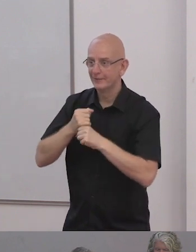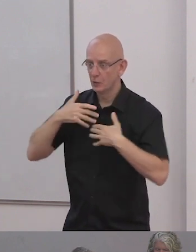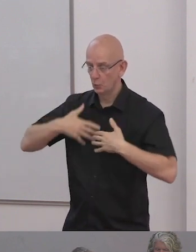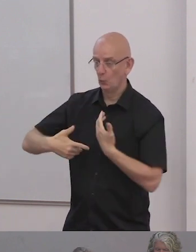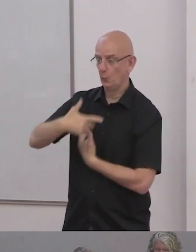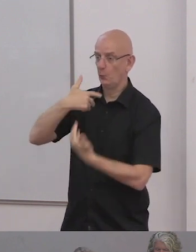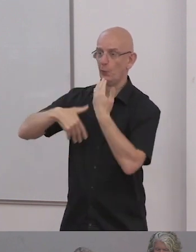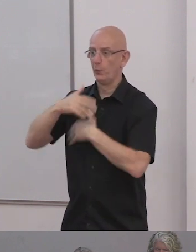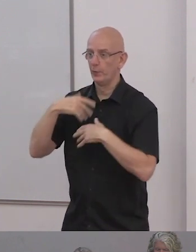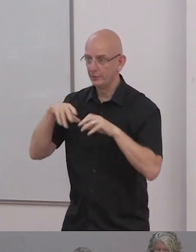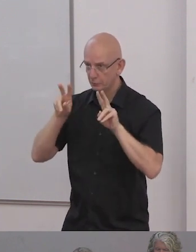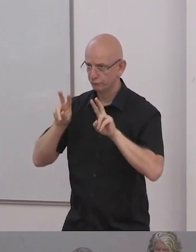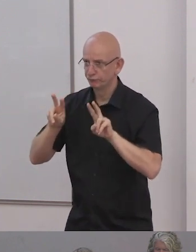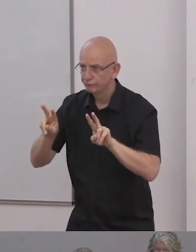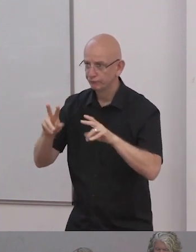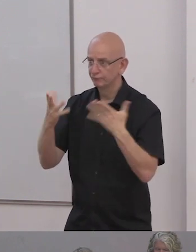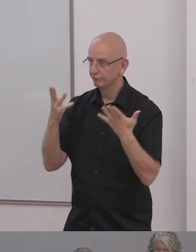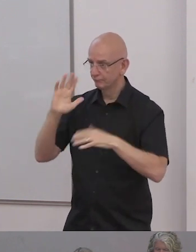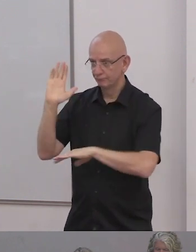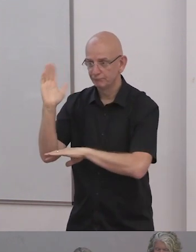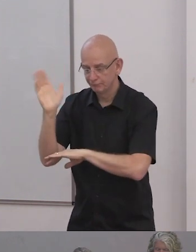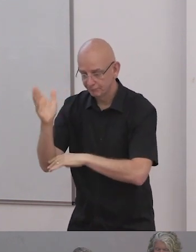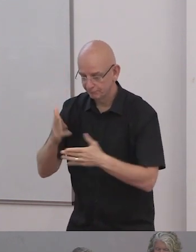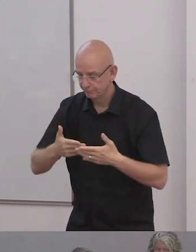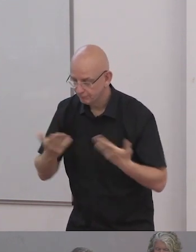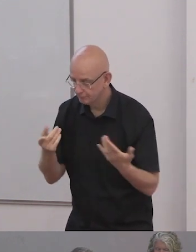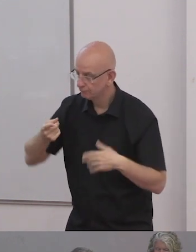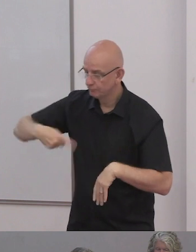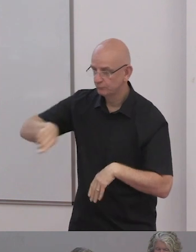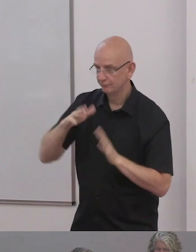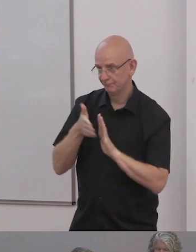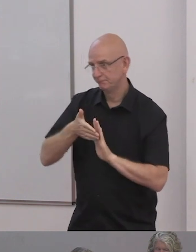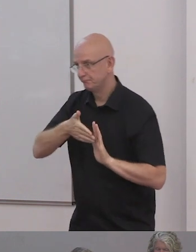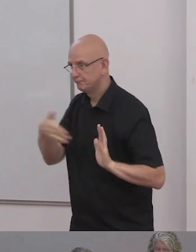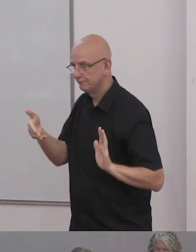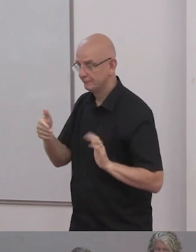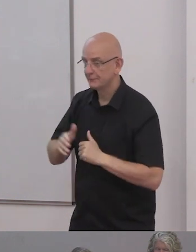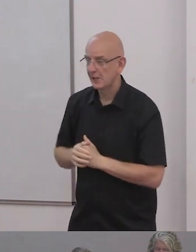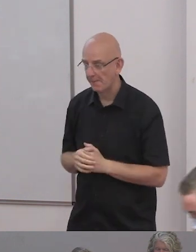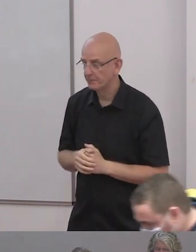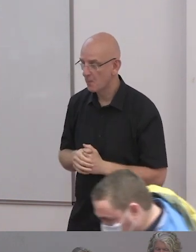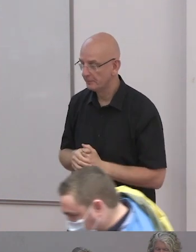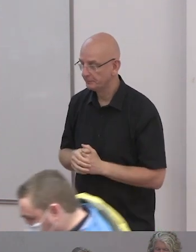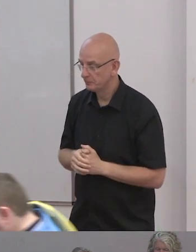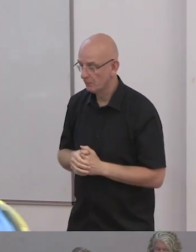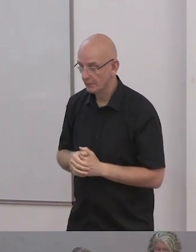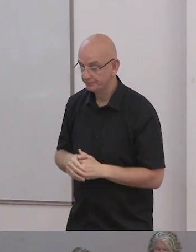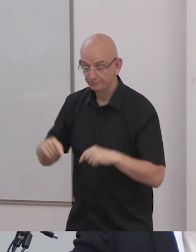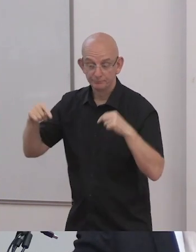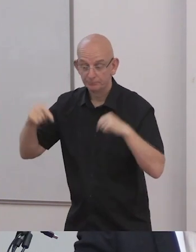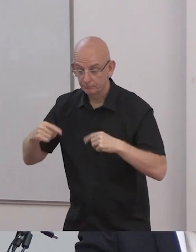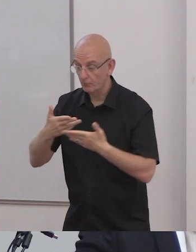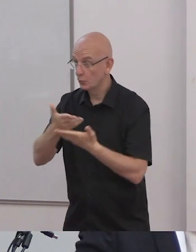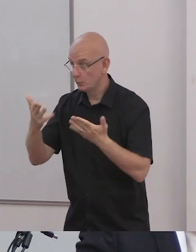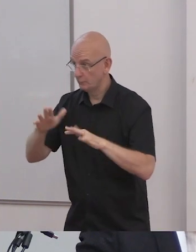I'm sure okay just as you get settled one small housekeeping